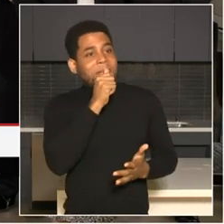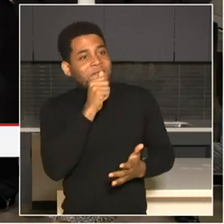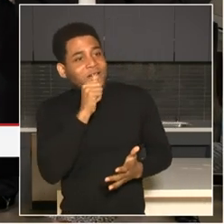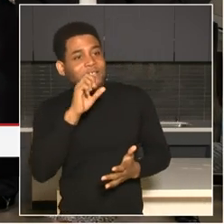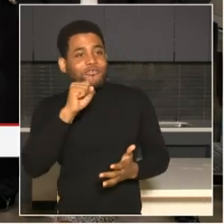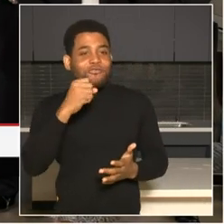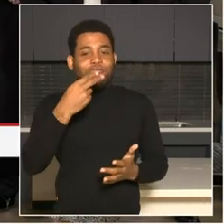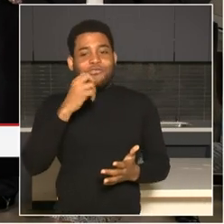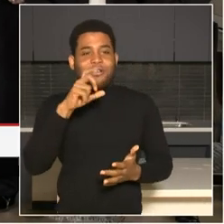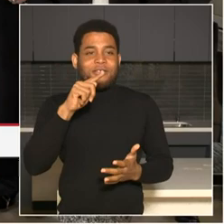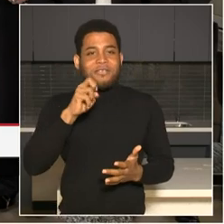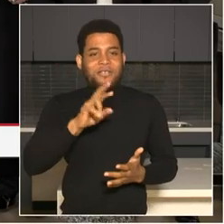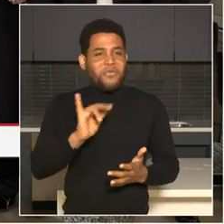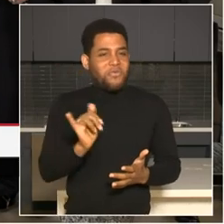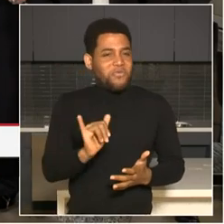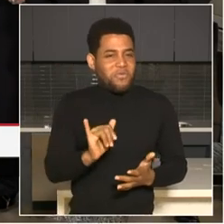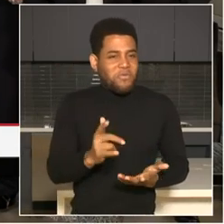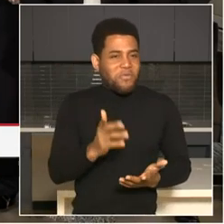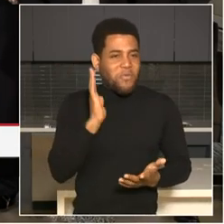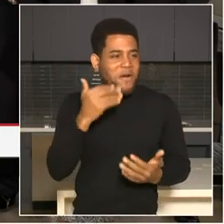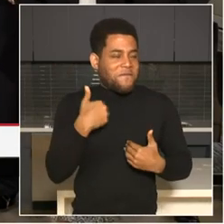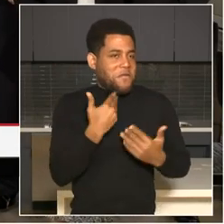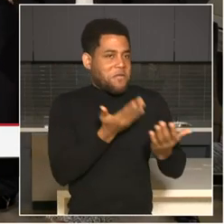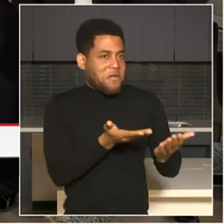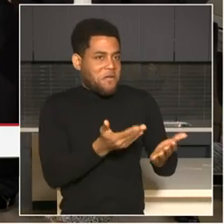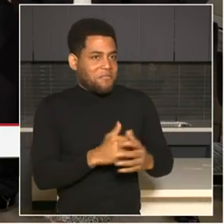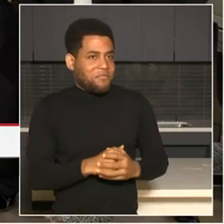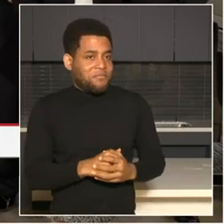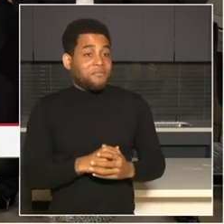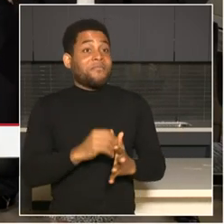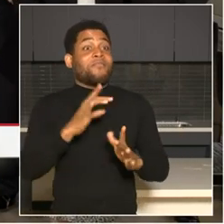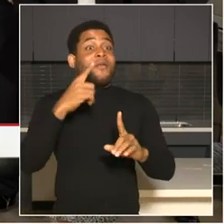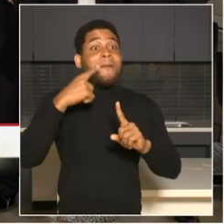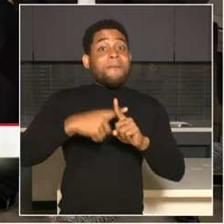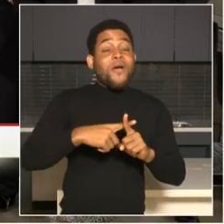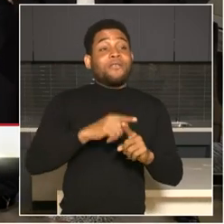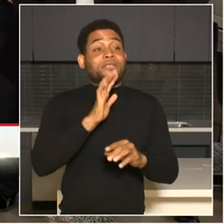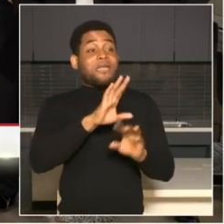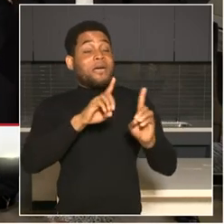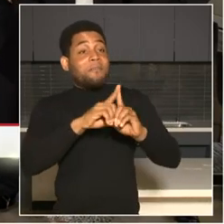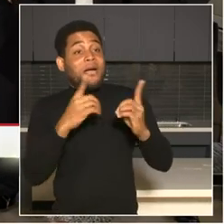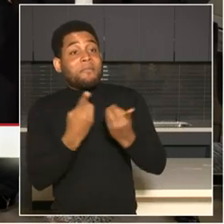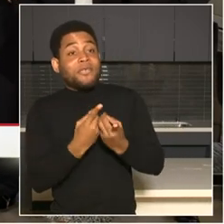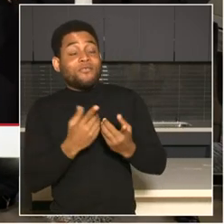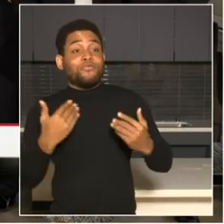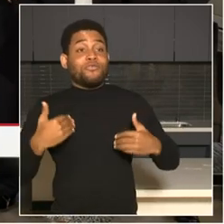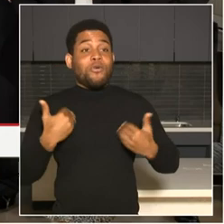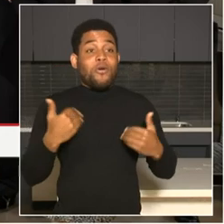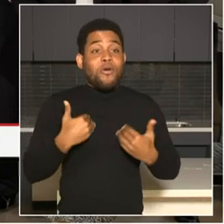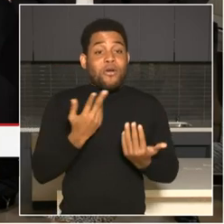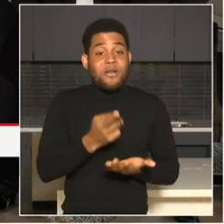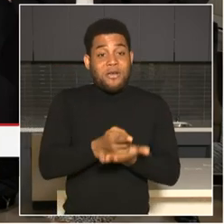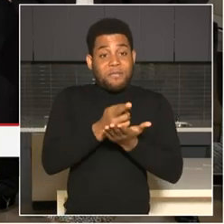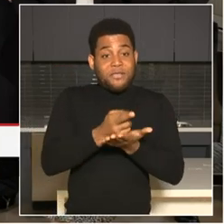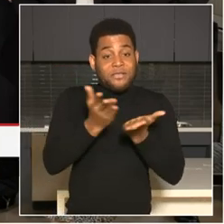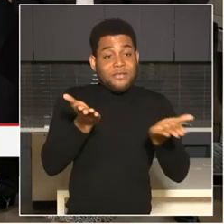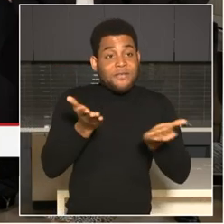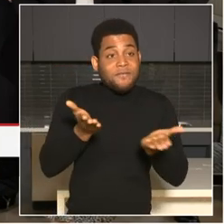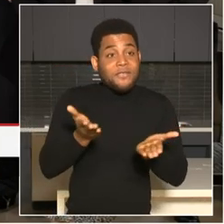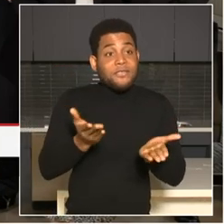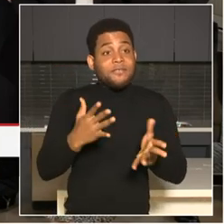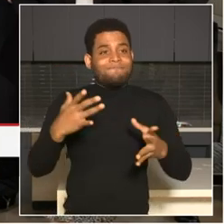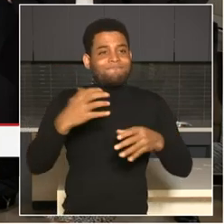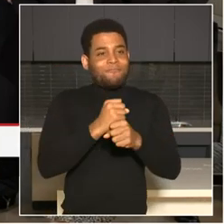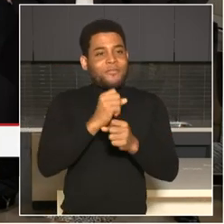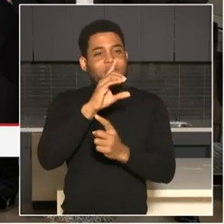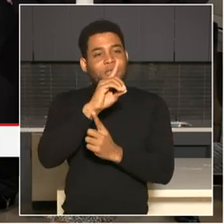contracted for an additional 10-bed facility. And it's in the final stages of contracting for